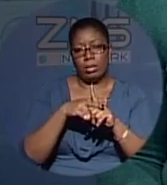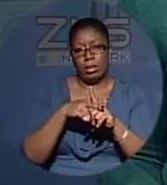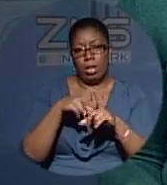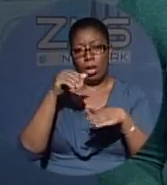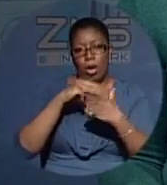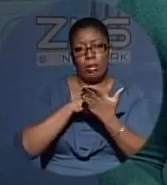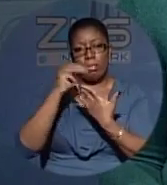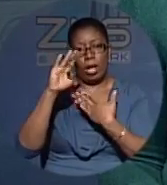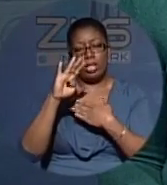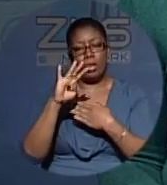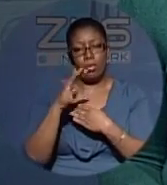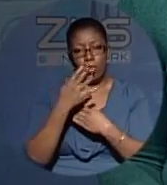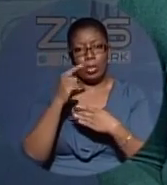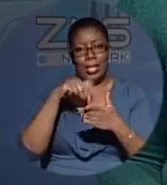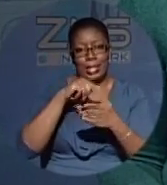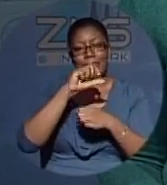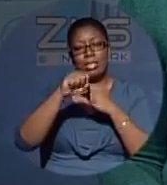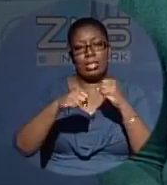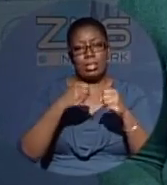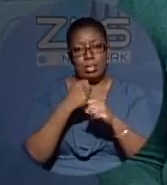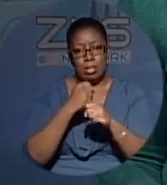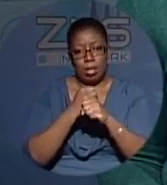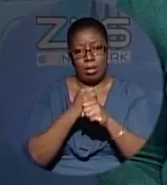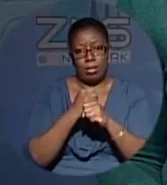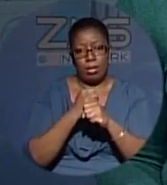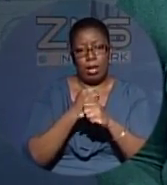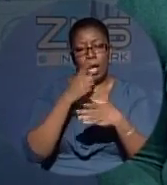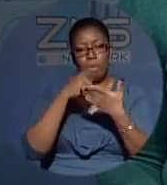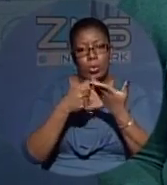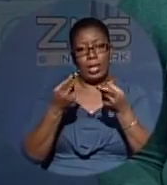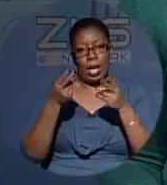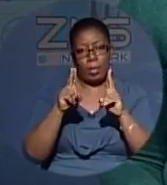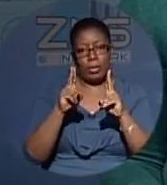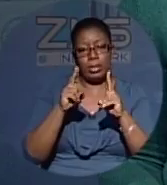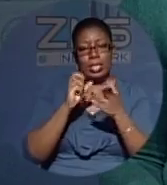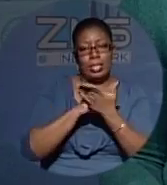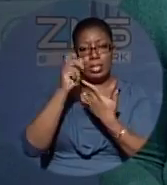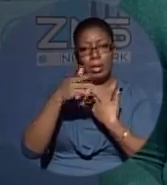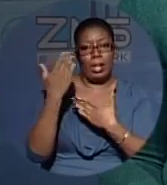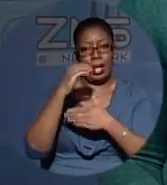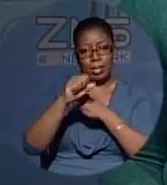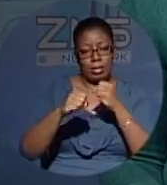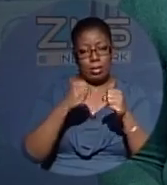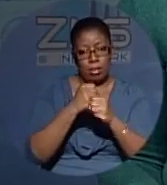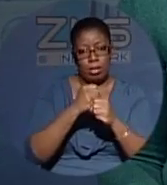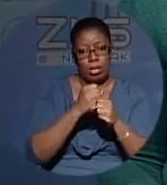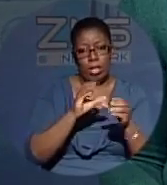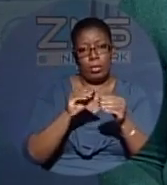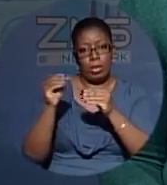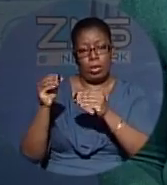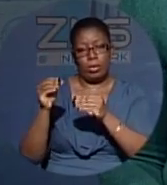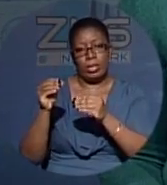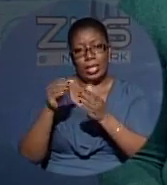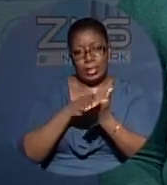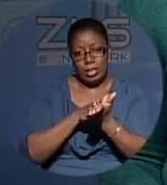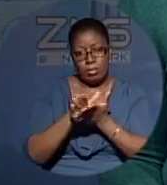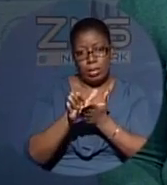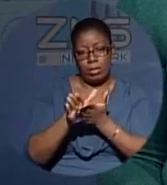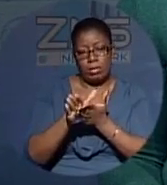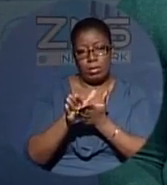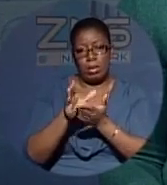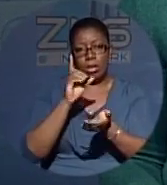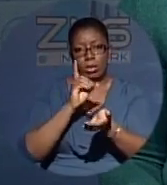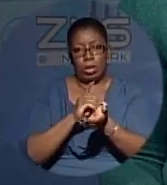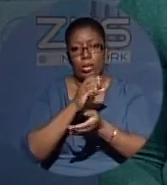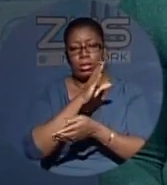year. The alleged incident took place September 7th of last year. The court then set aside its earlier judgment, dismissed Dr. Brown's appeal,